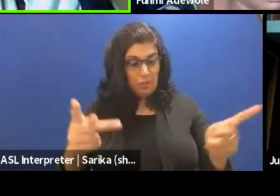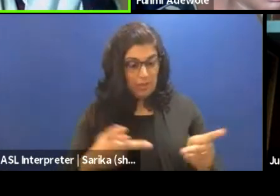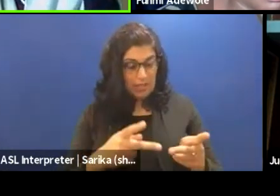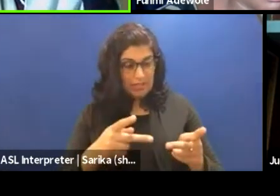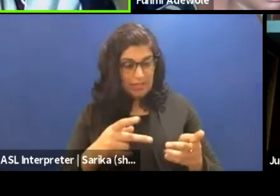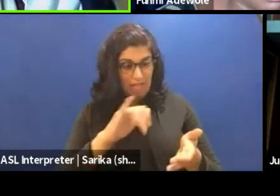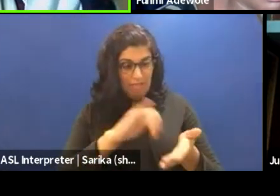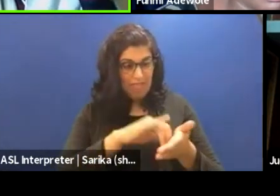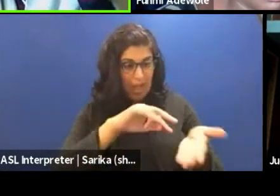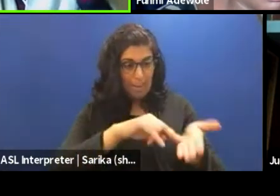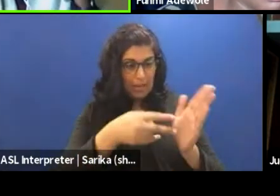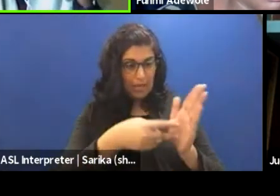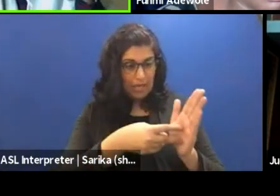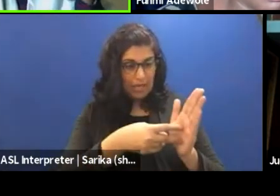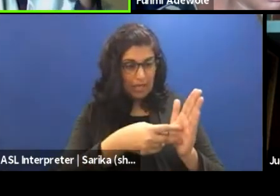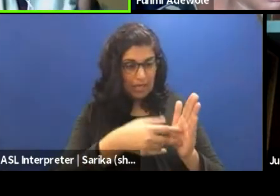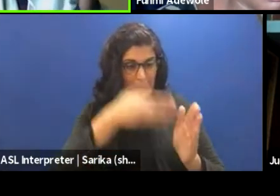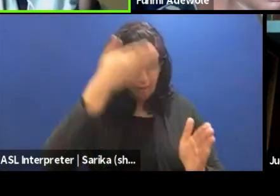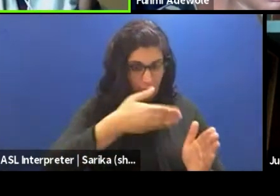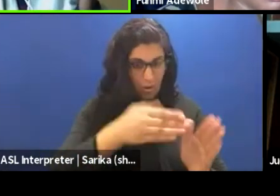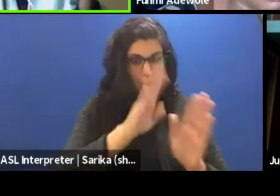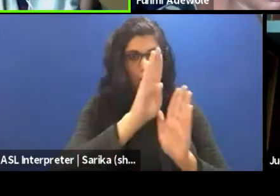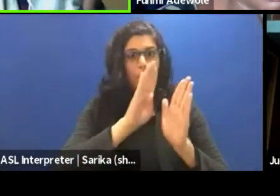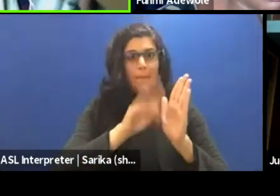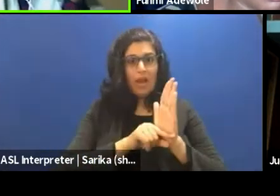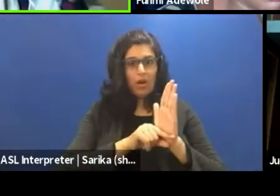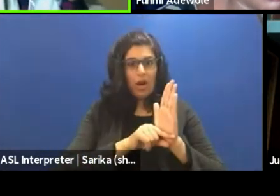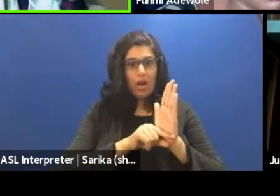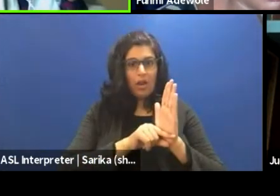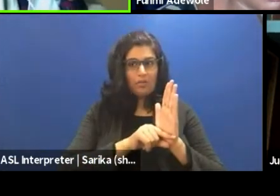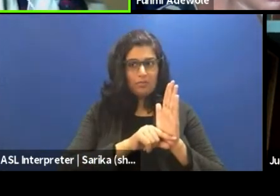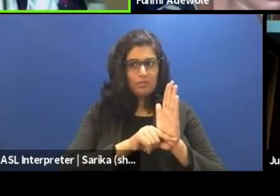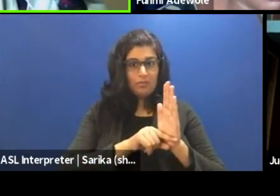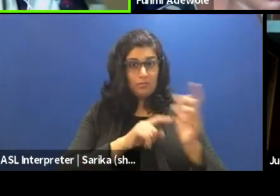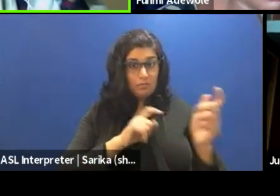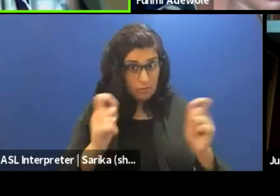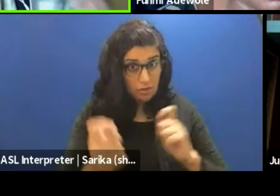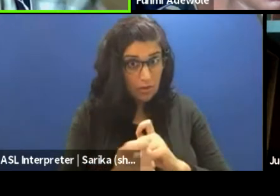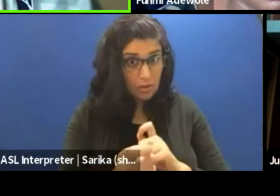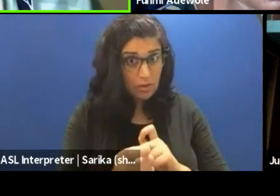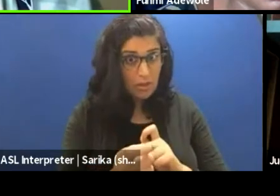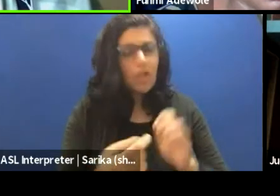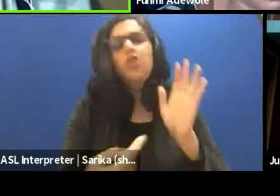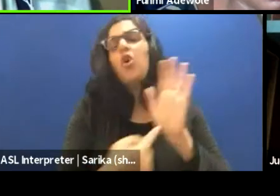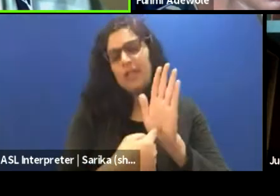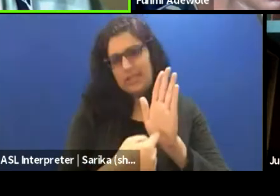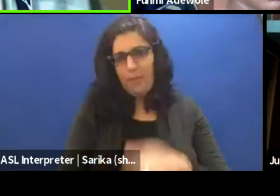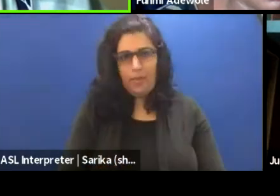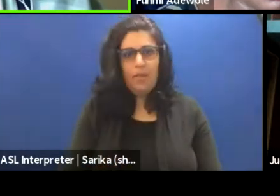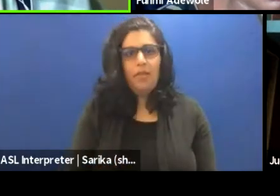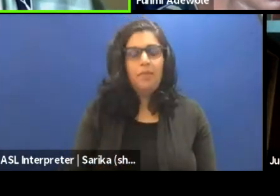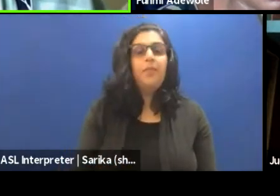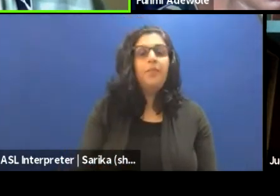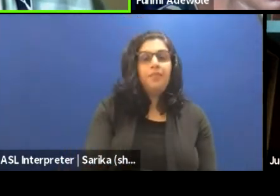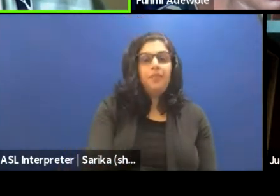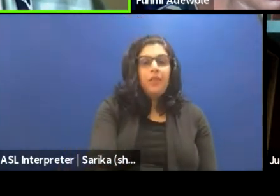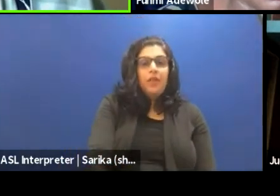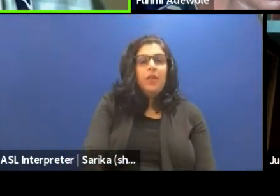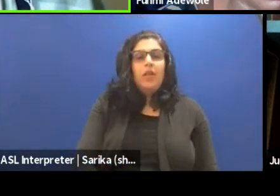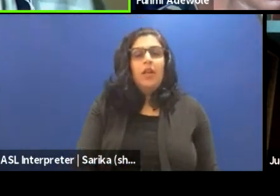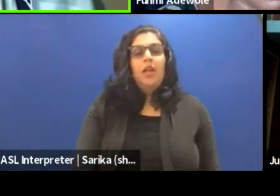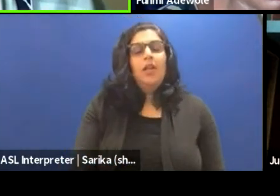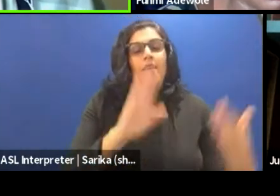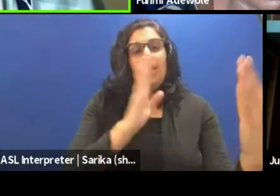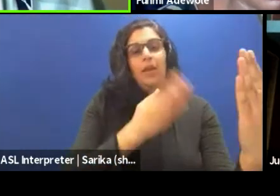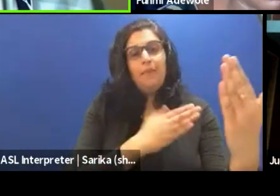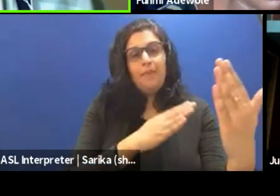the foreground and background also change? And I think it does. To give an example, there was a musical I